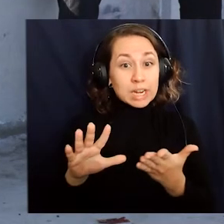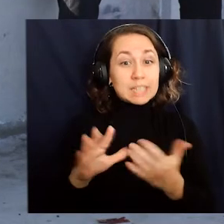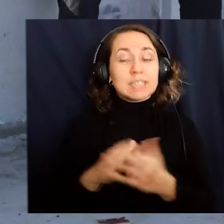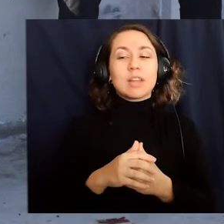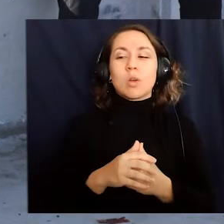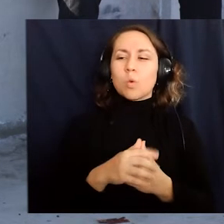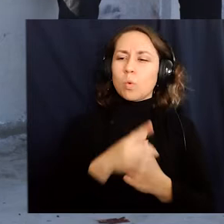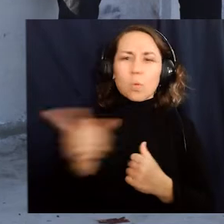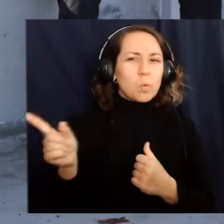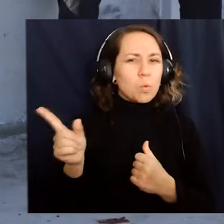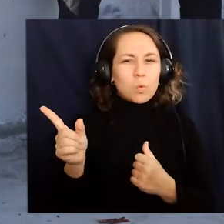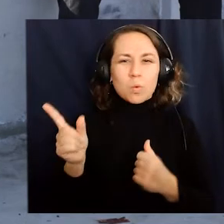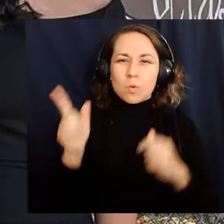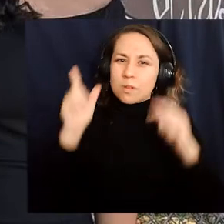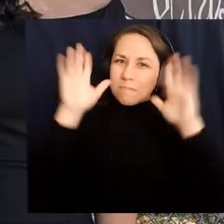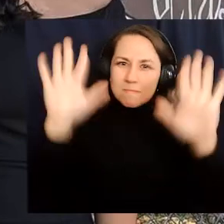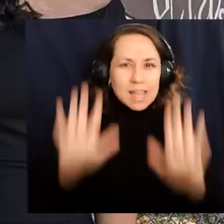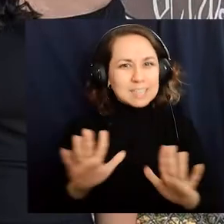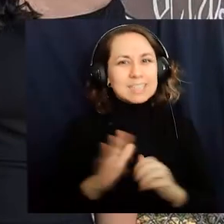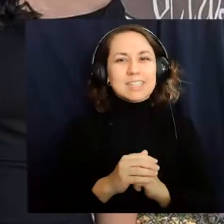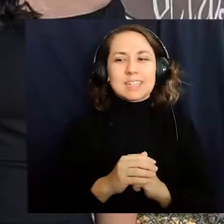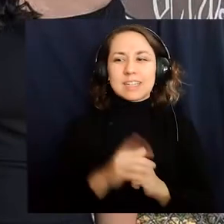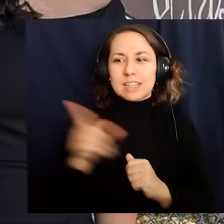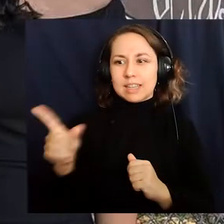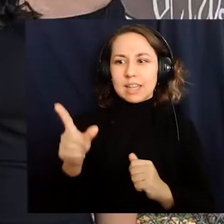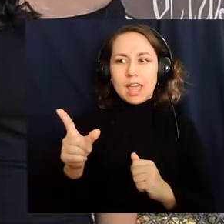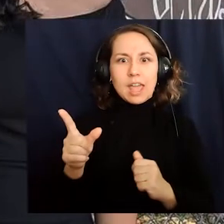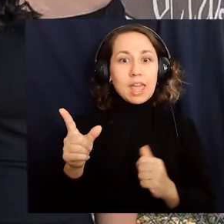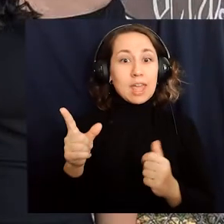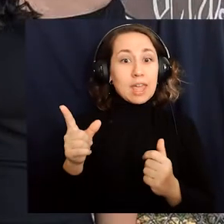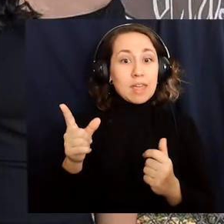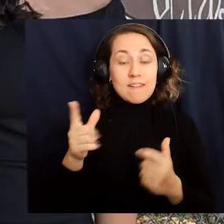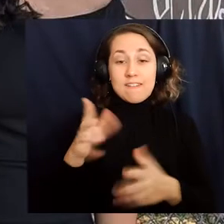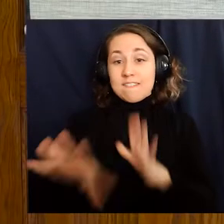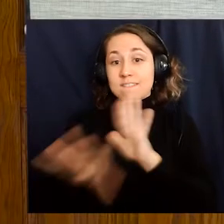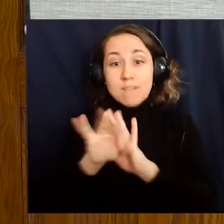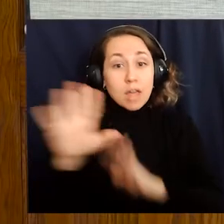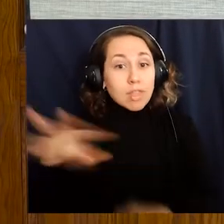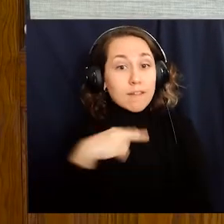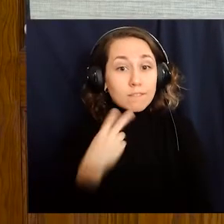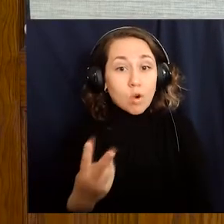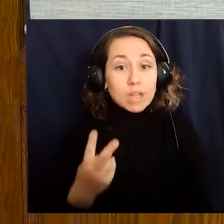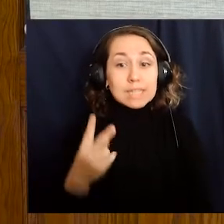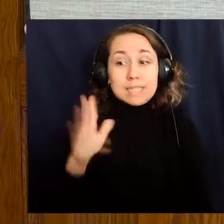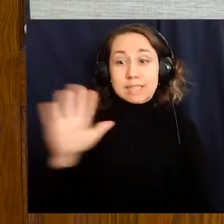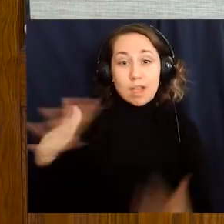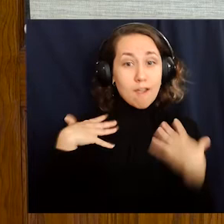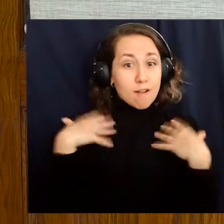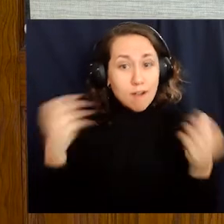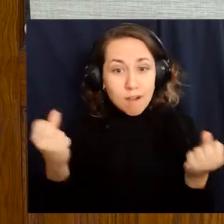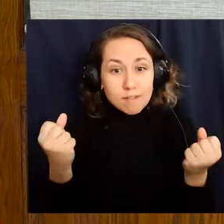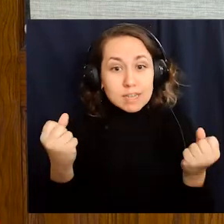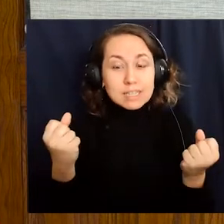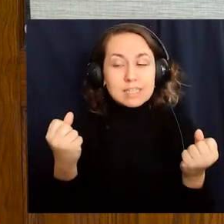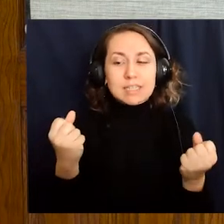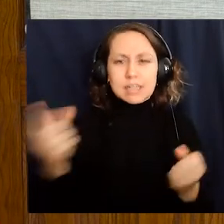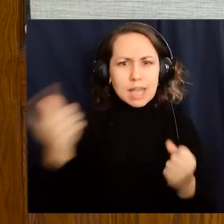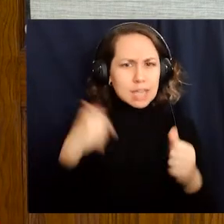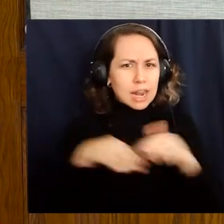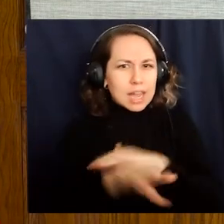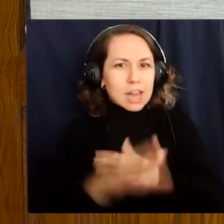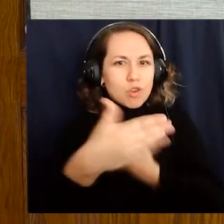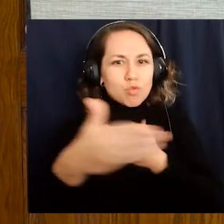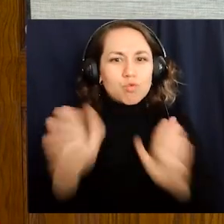are amazing in the fact that they have found their voice. They're confident.